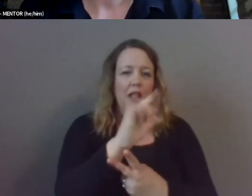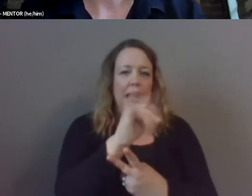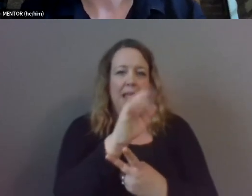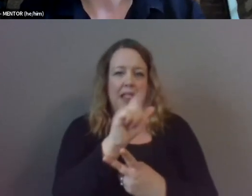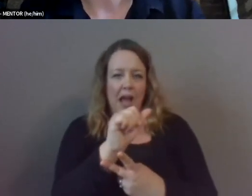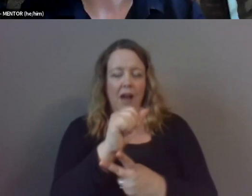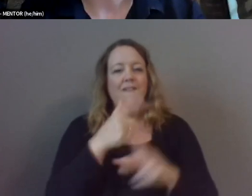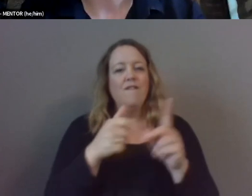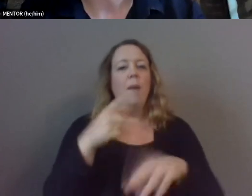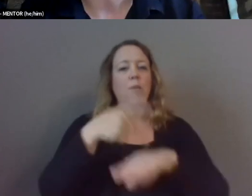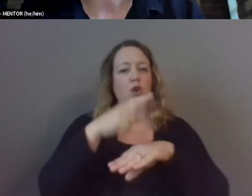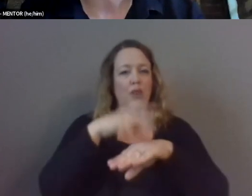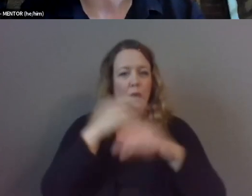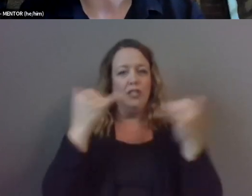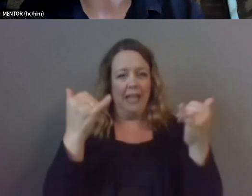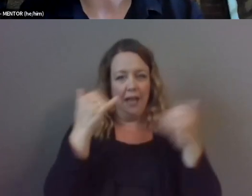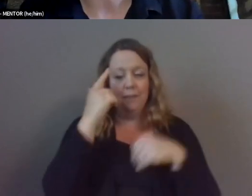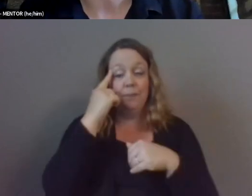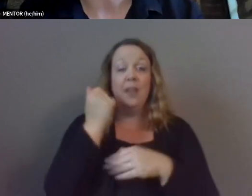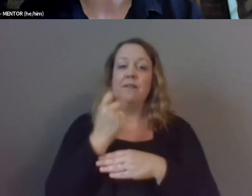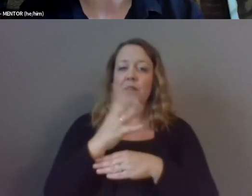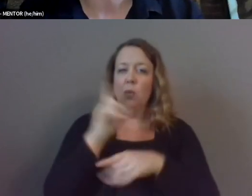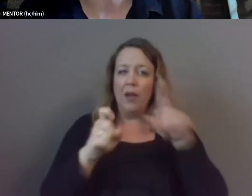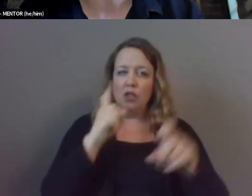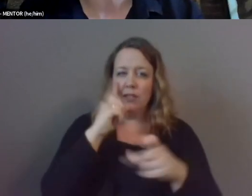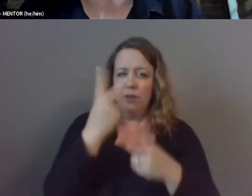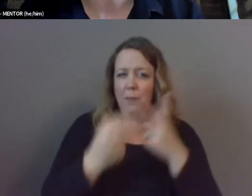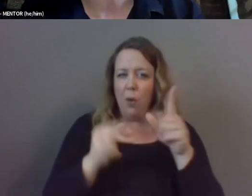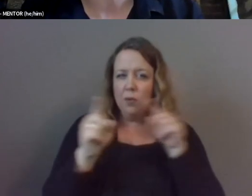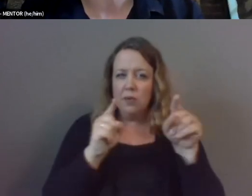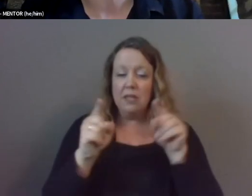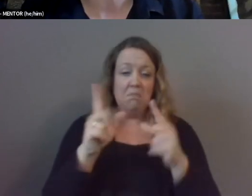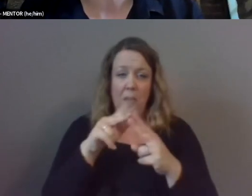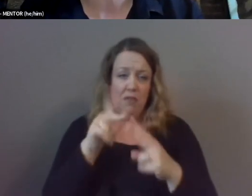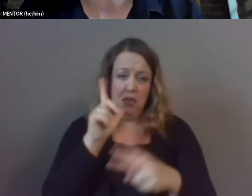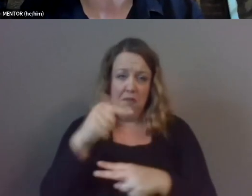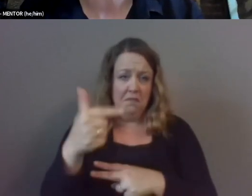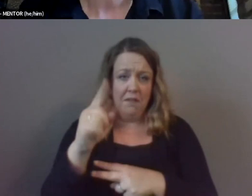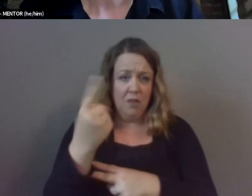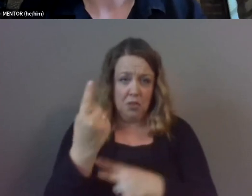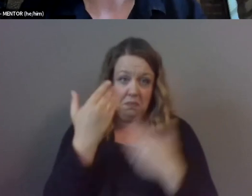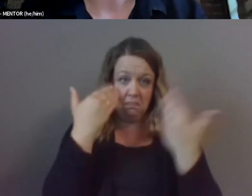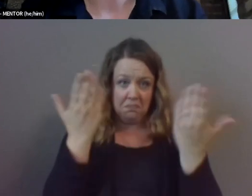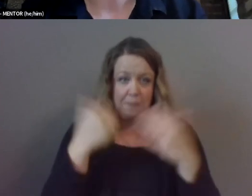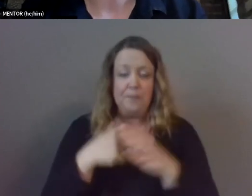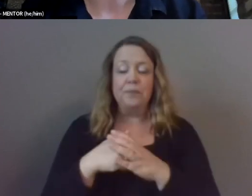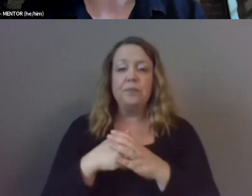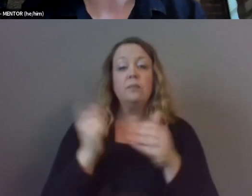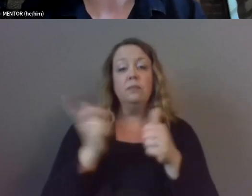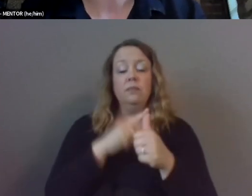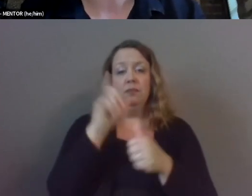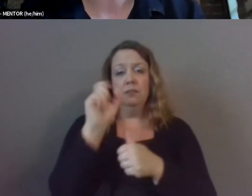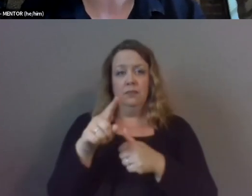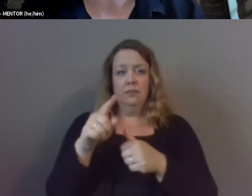so i just have a couple questions for you both um and i'll let either of you jump in whoever wants to go first but the first question we have